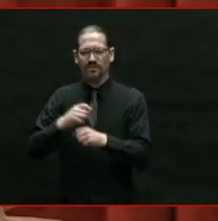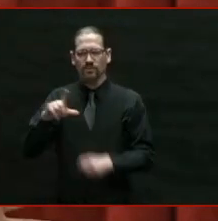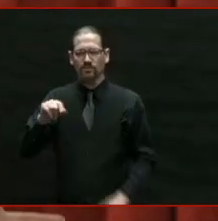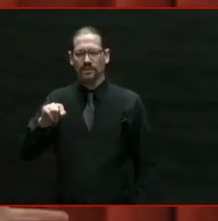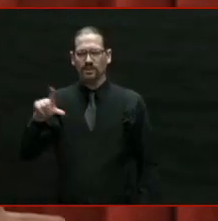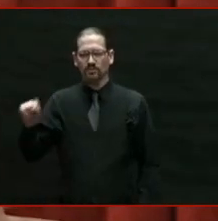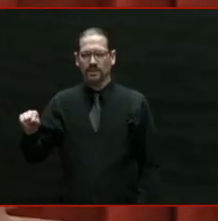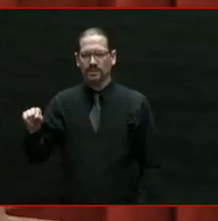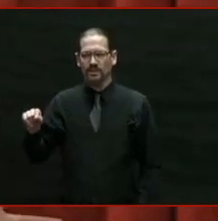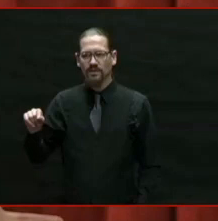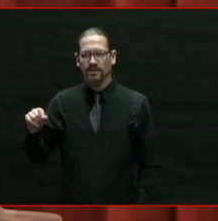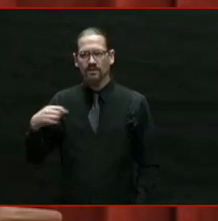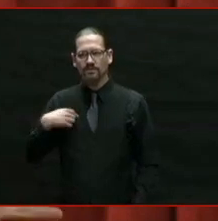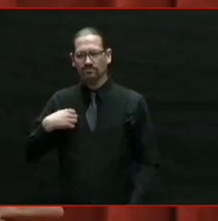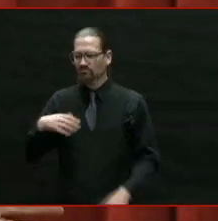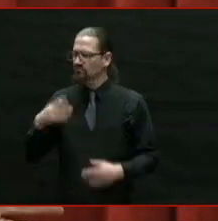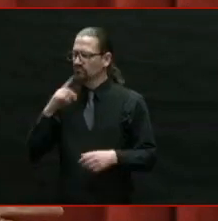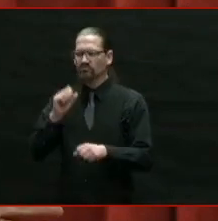overcame together.